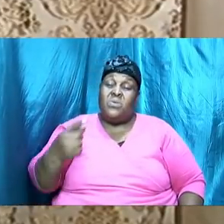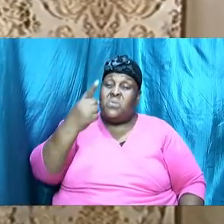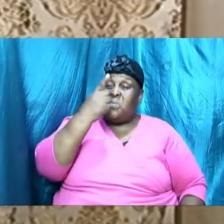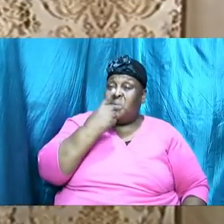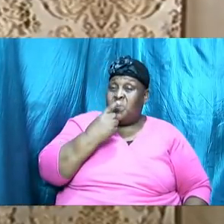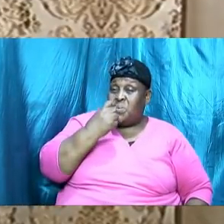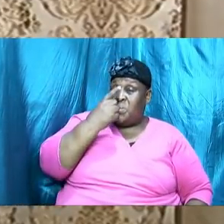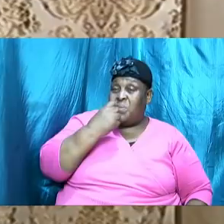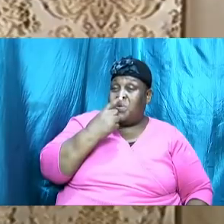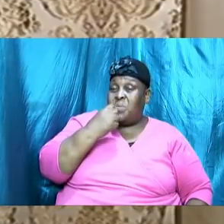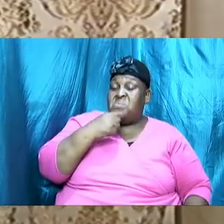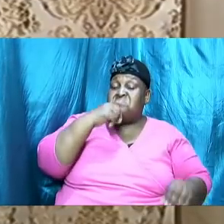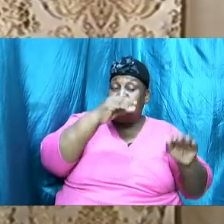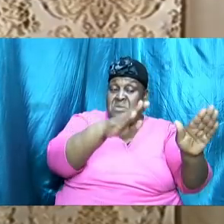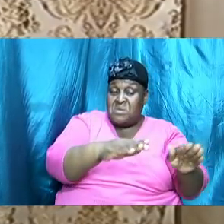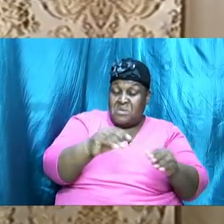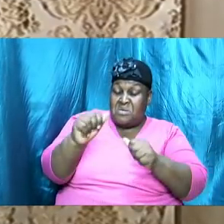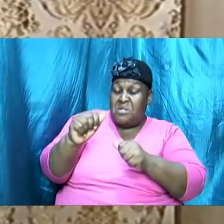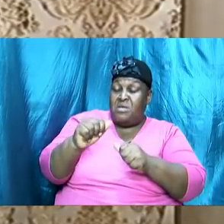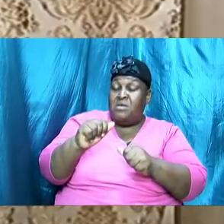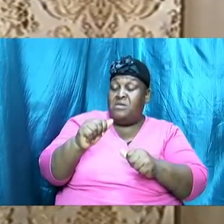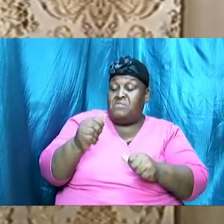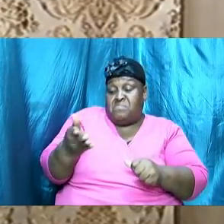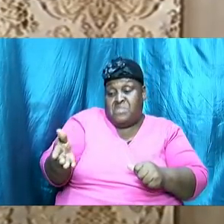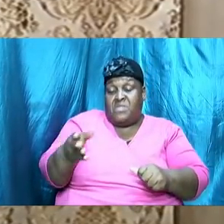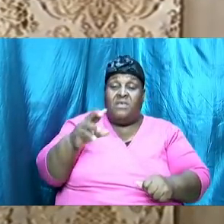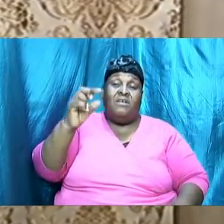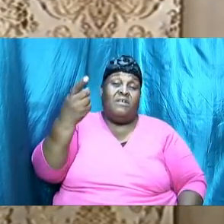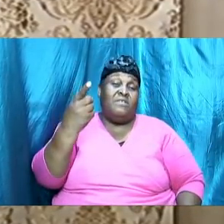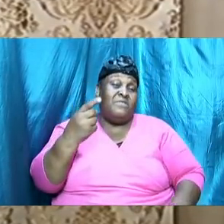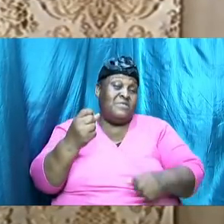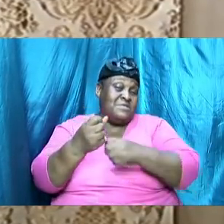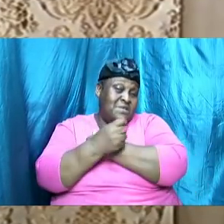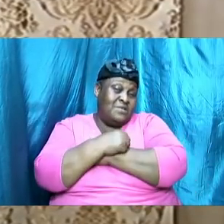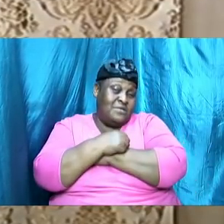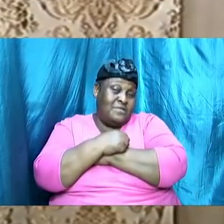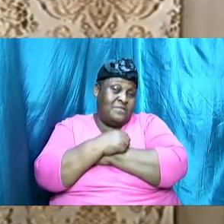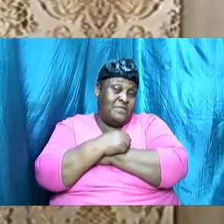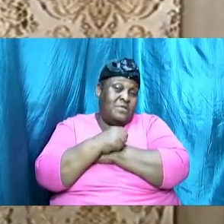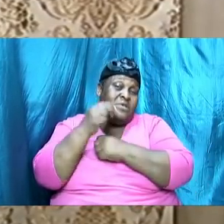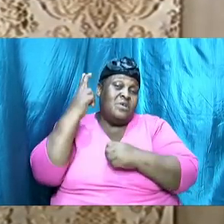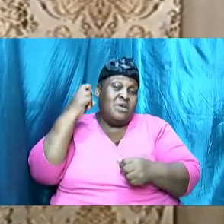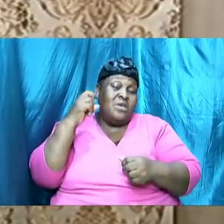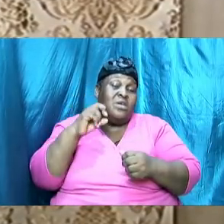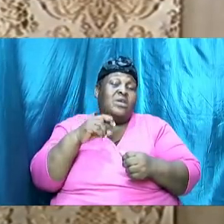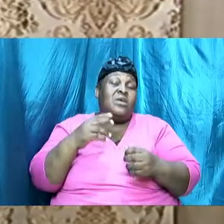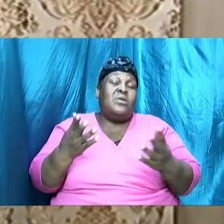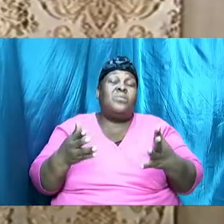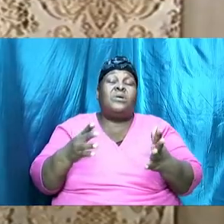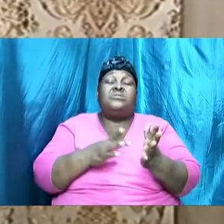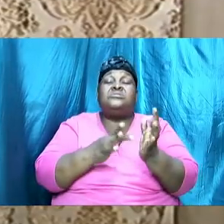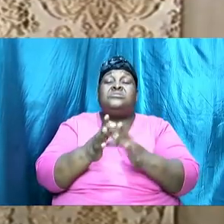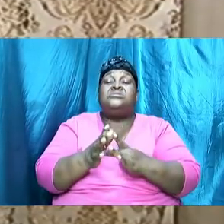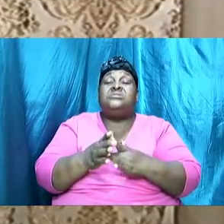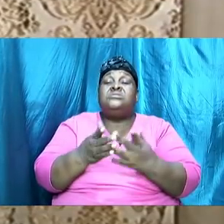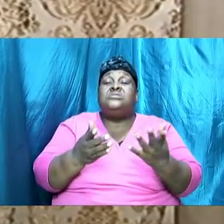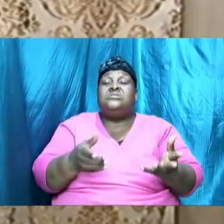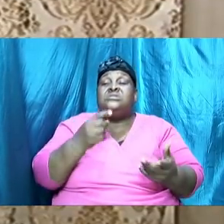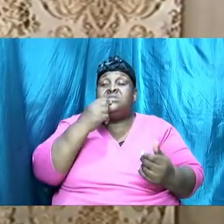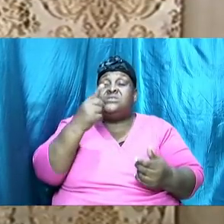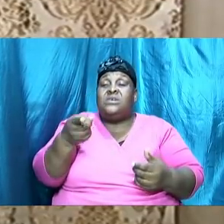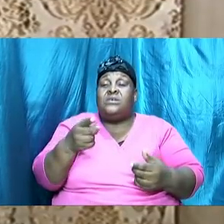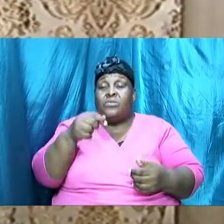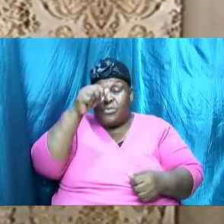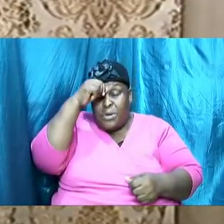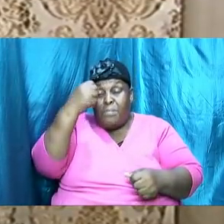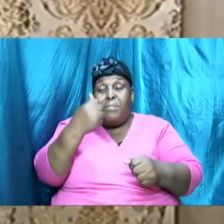would have left their first love and hear what Jesus said in the following verse in verse 5 remember